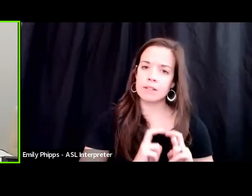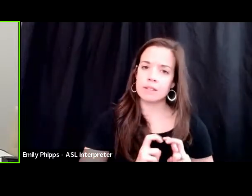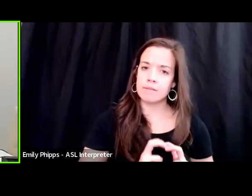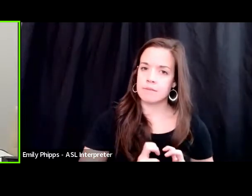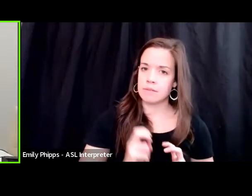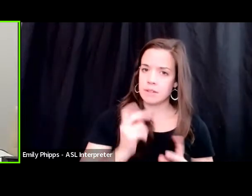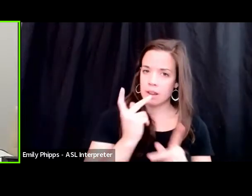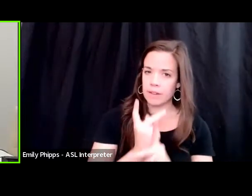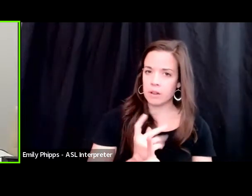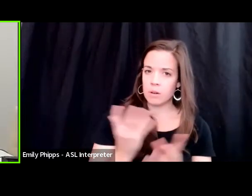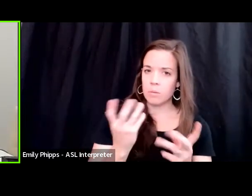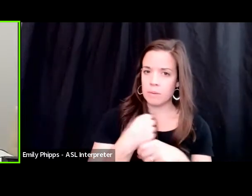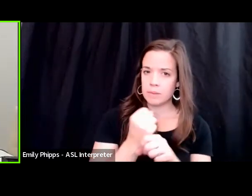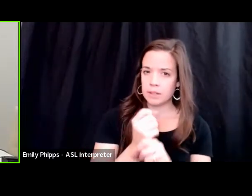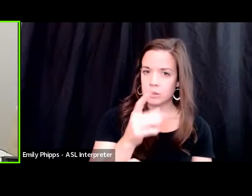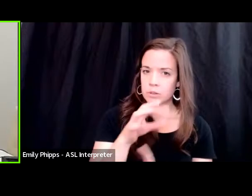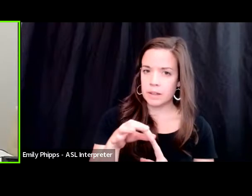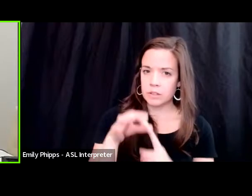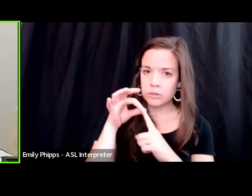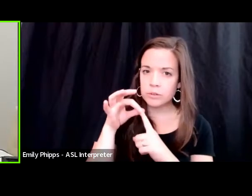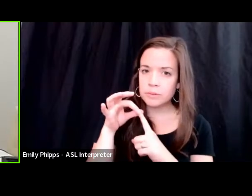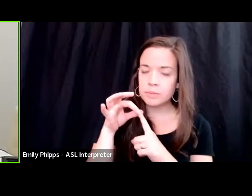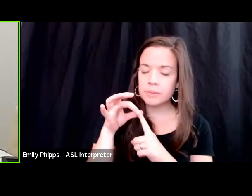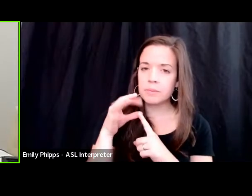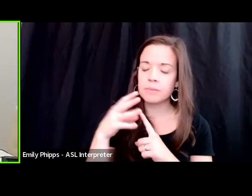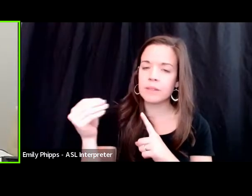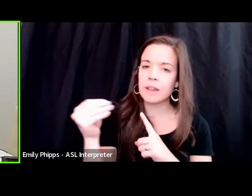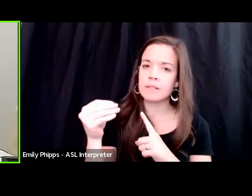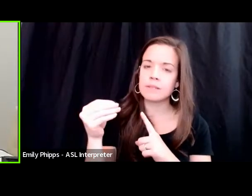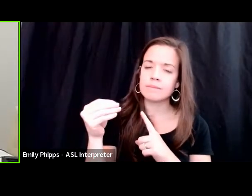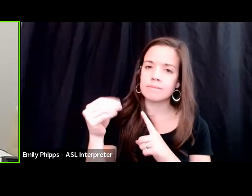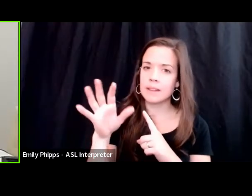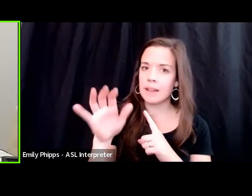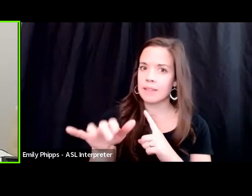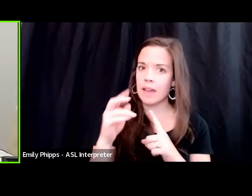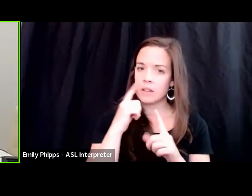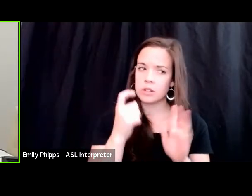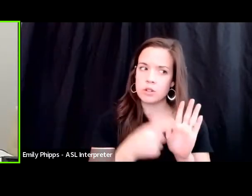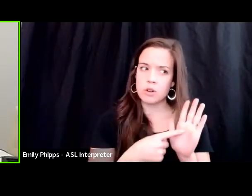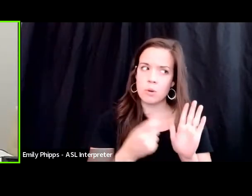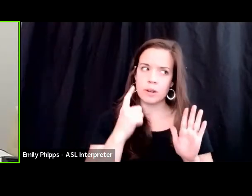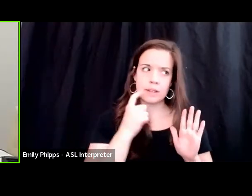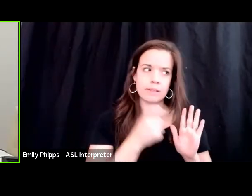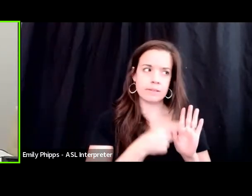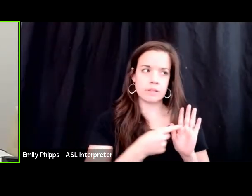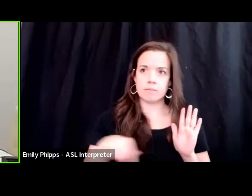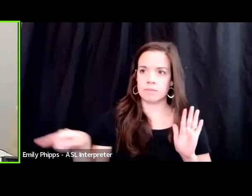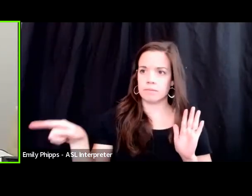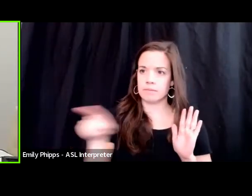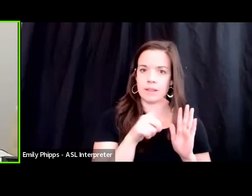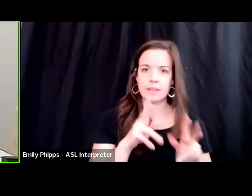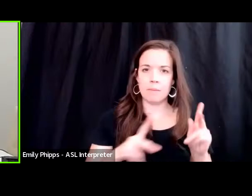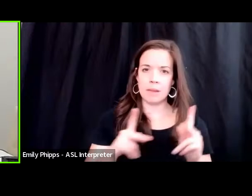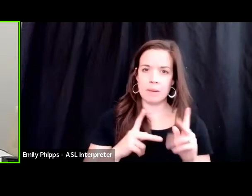what makes you special and get that noticed in the company that you